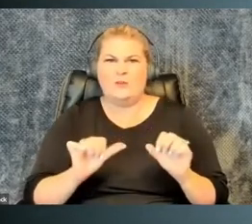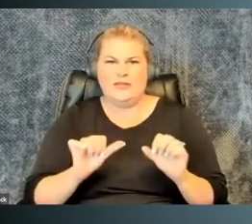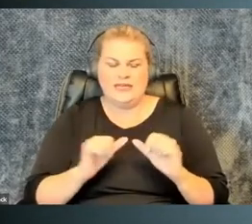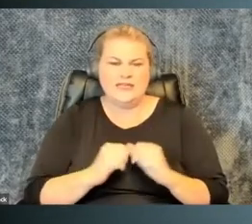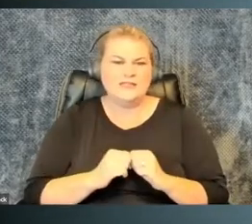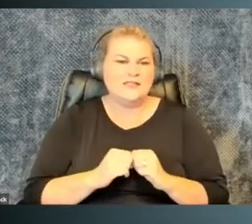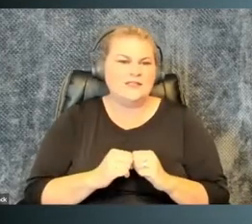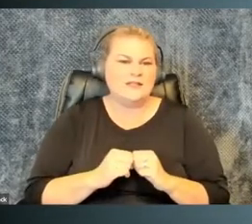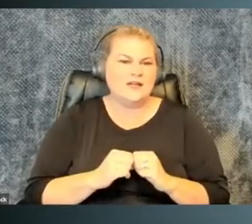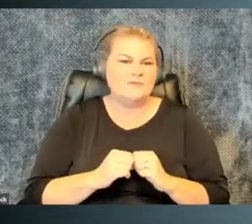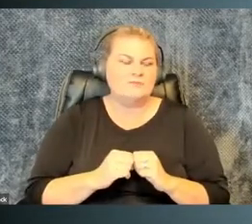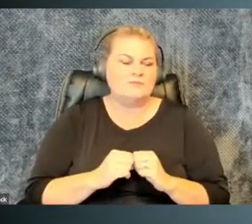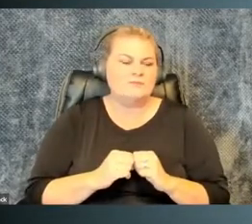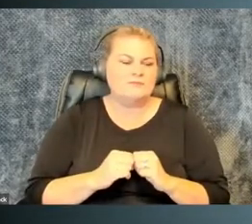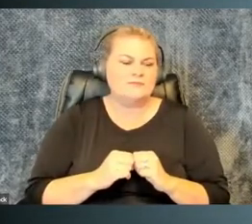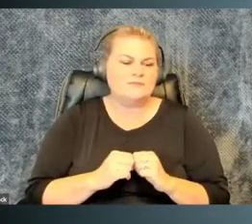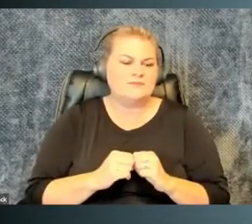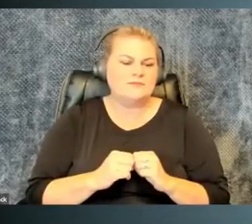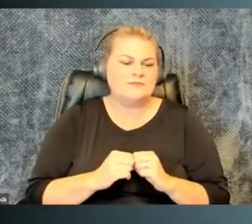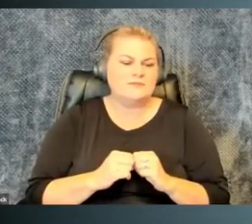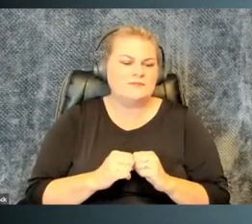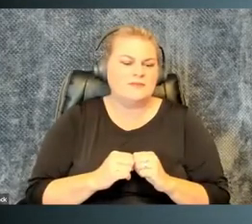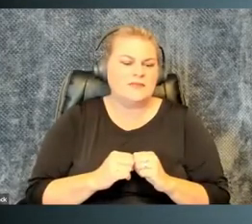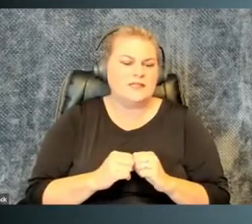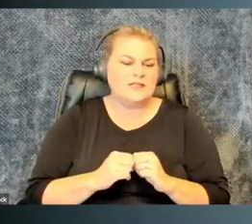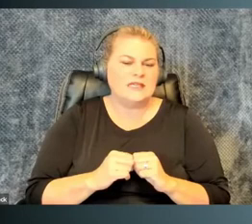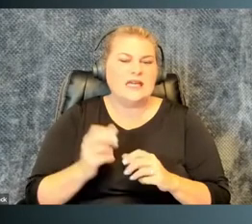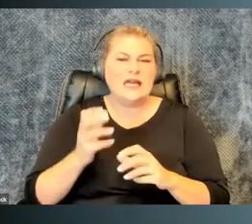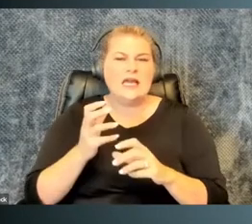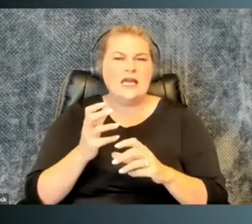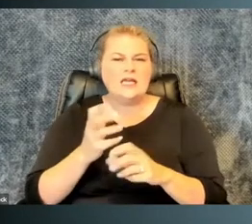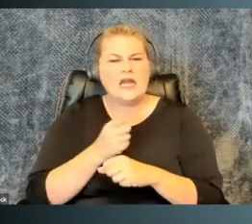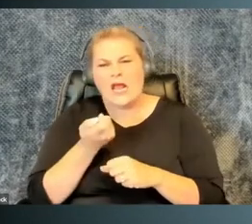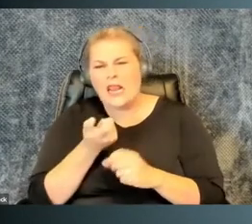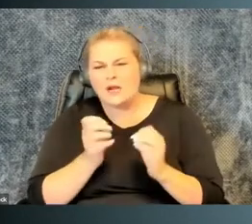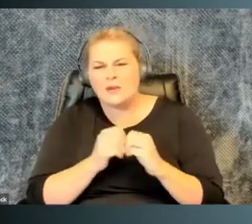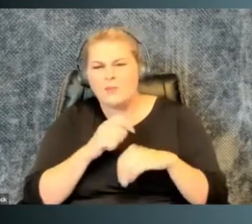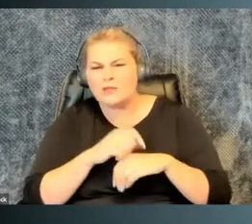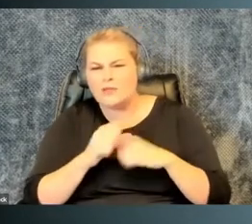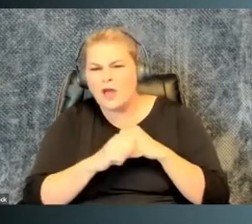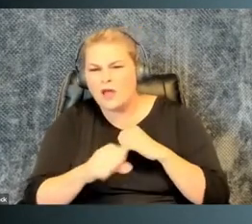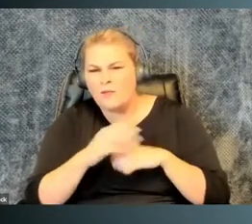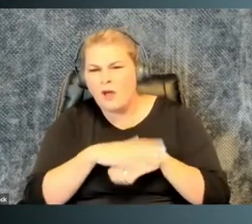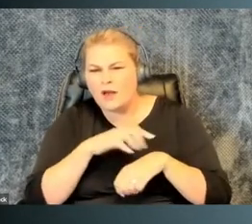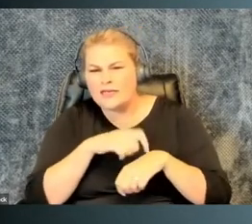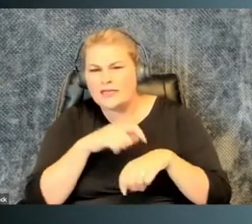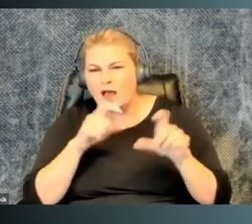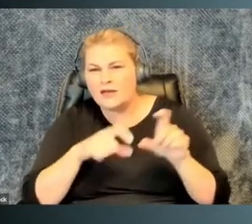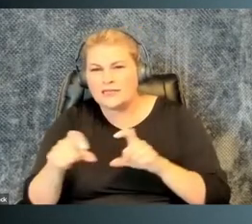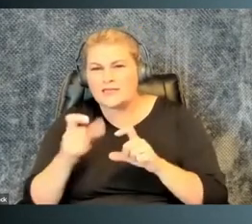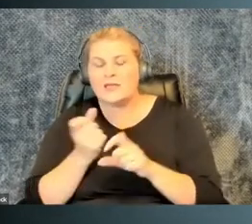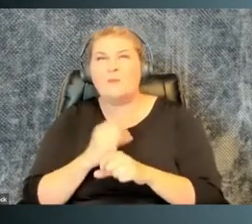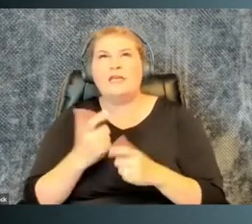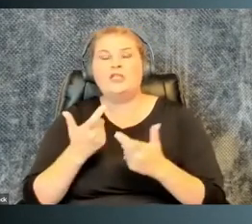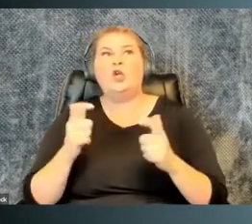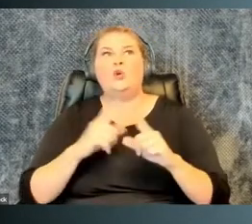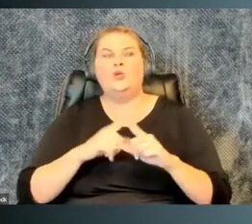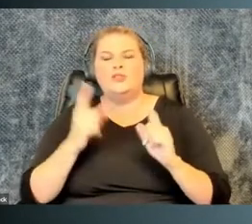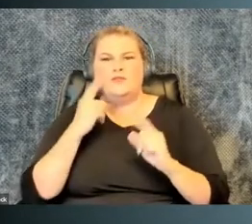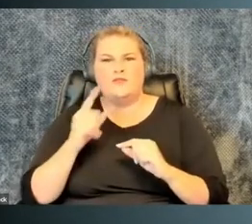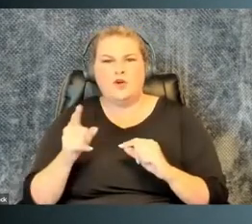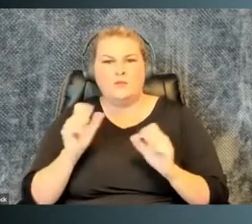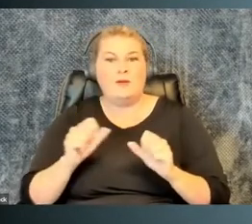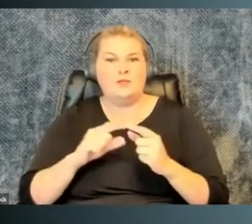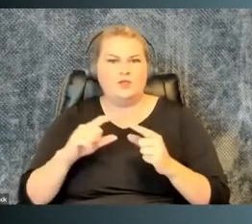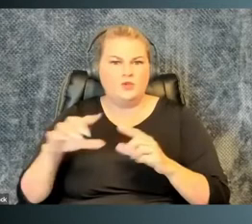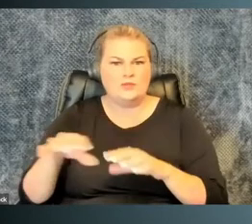actually reflect her abilities. You know, giving, getting for her a little bit more time on tests, like makes